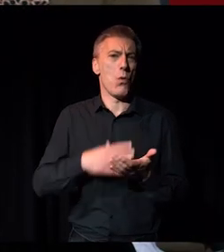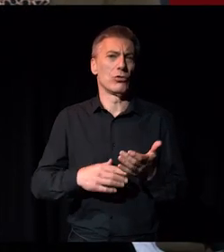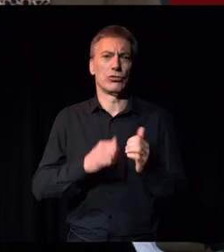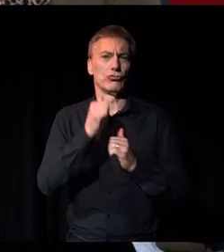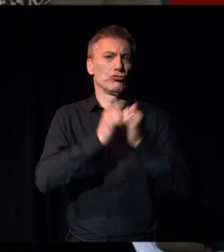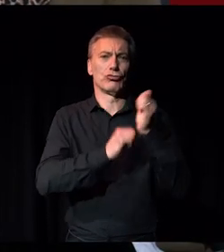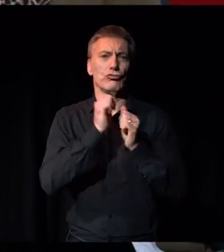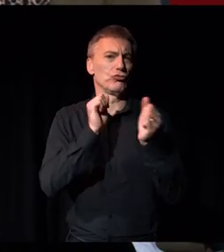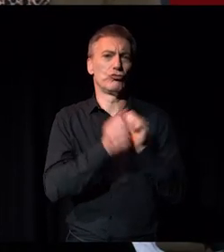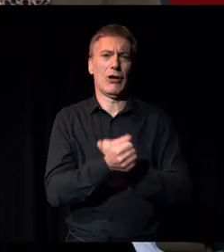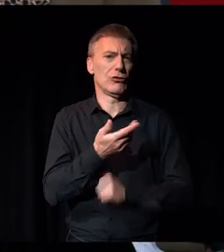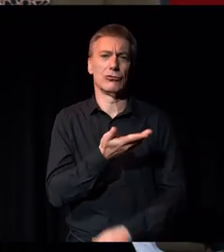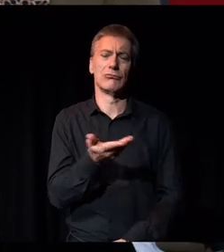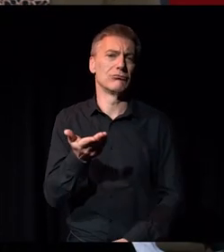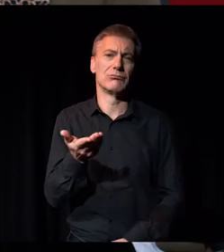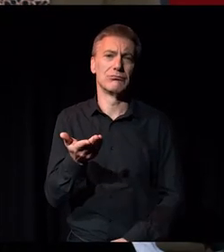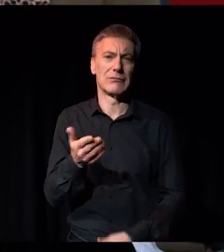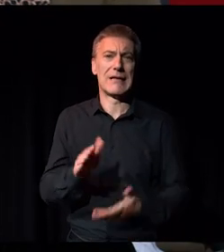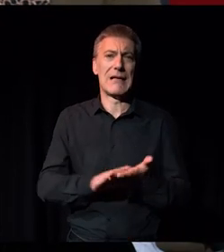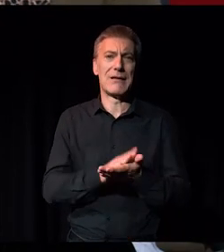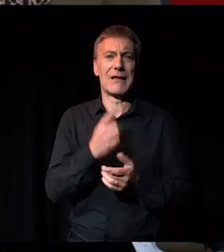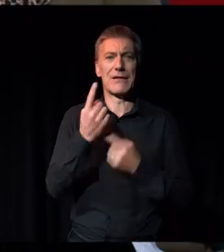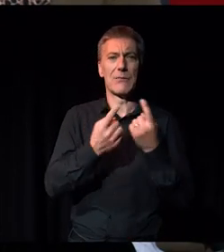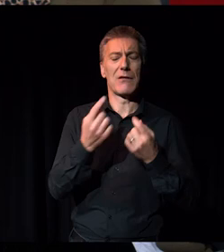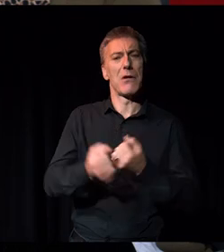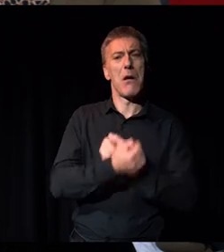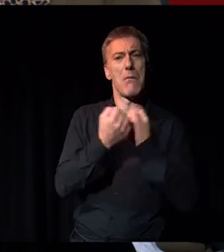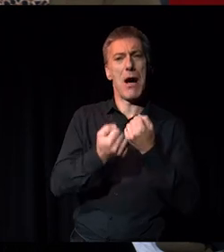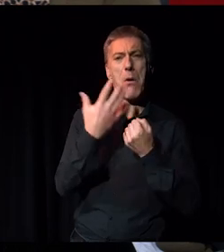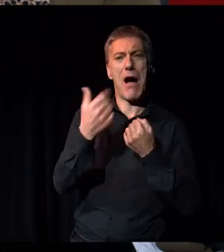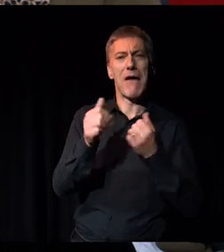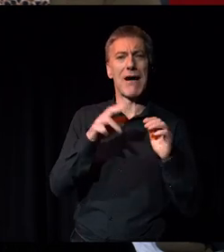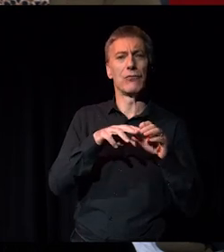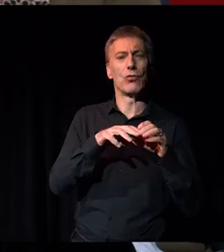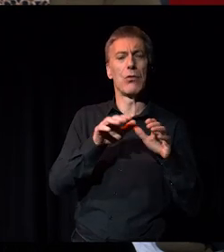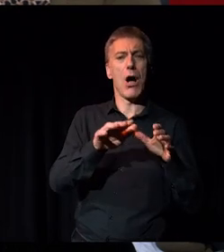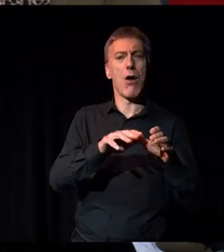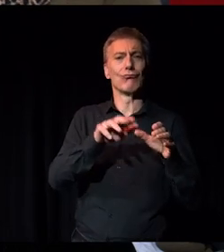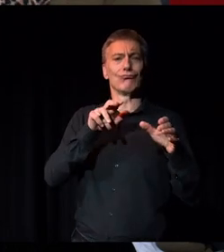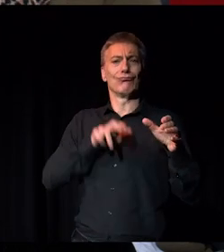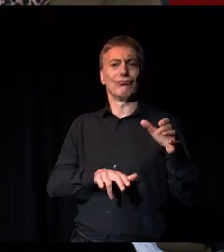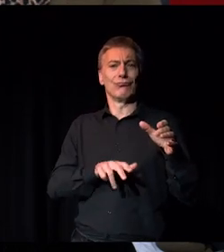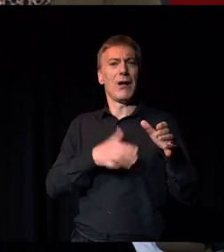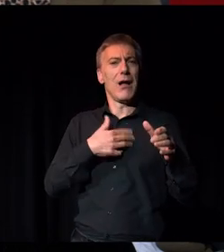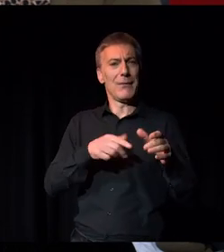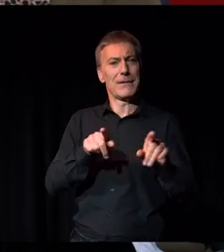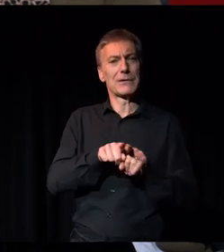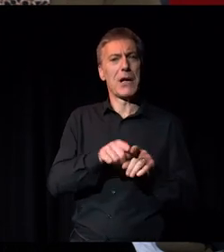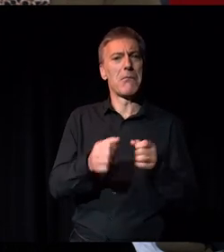change because what that would require is for people to step away from the positions that they've been holding for a number of years.